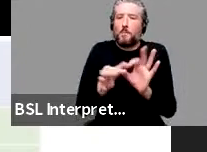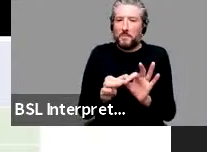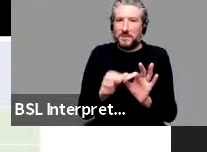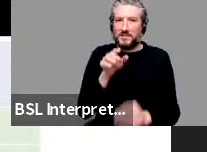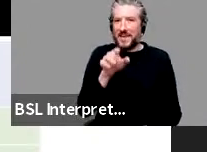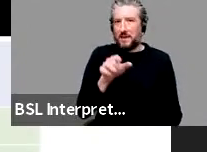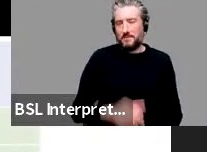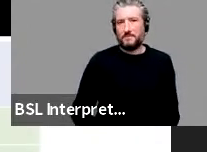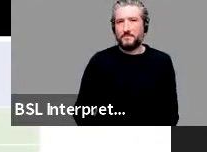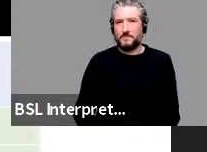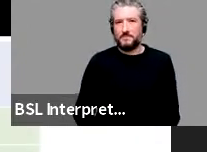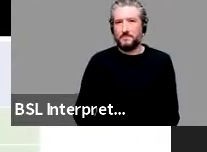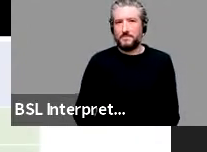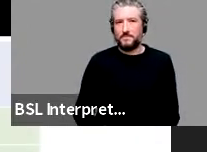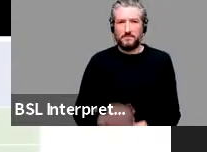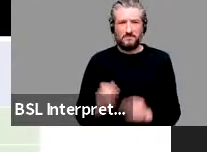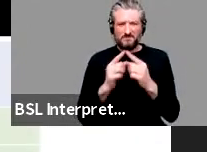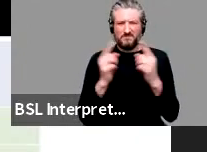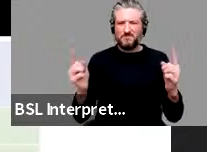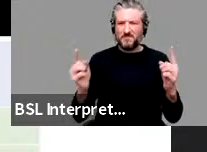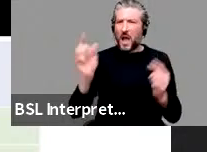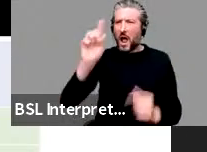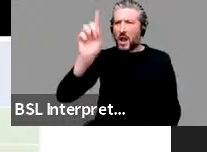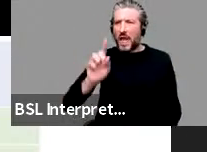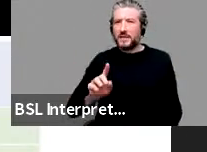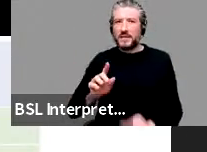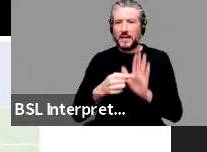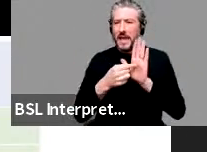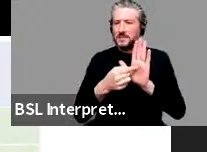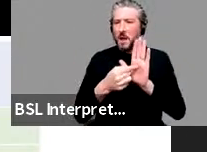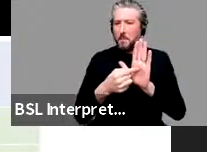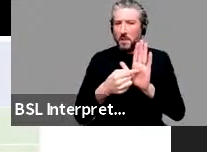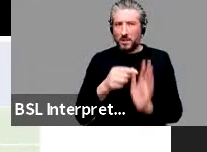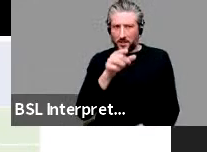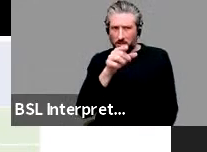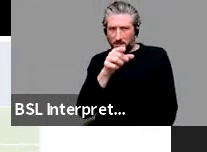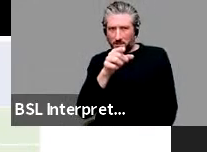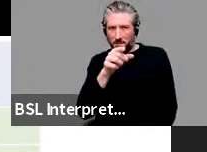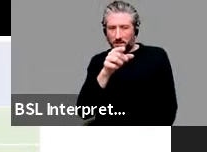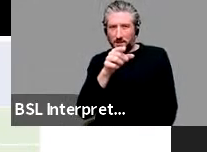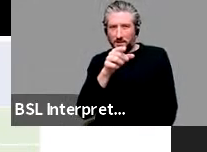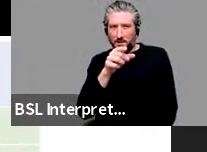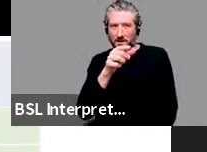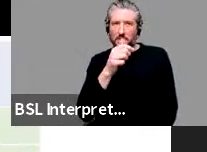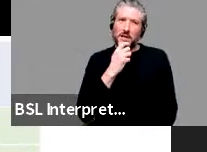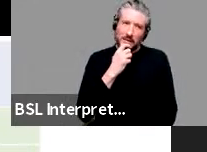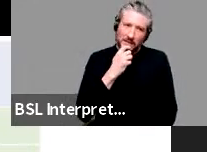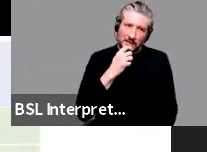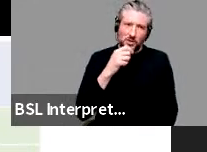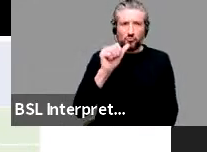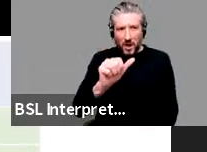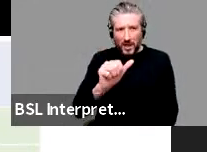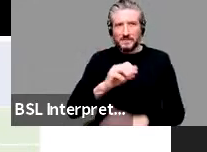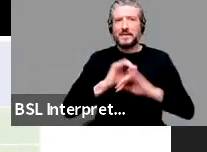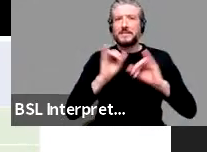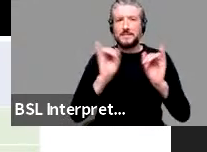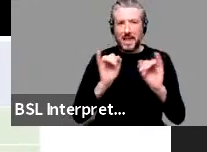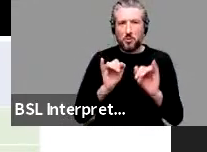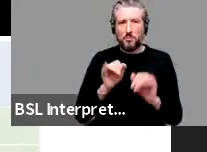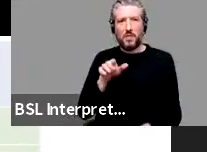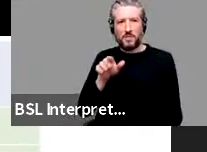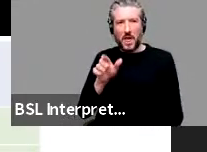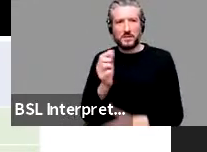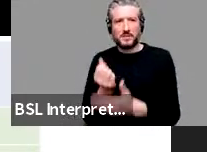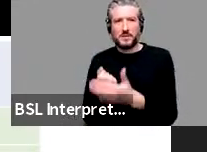get hit by lightning, right? Where, you know what that's supposed to mean? I guess that, you know, it was terrible that it happened, but